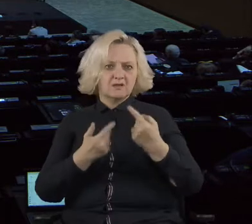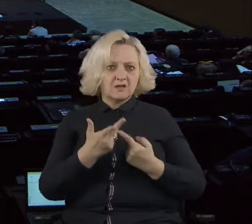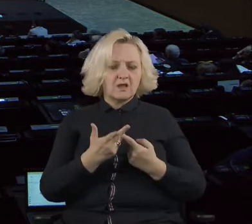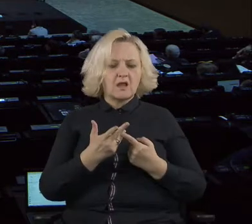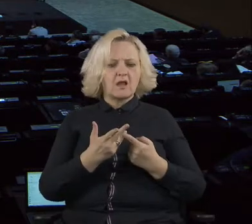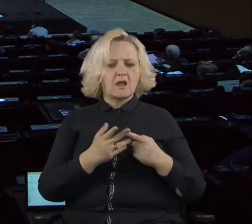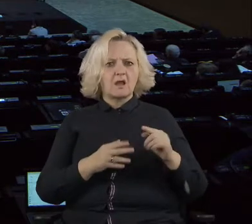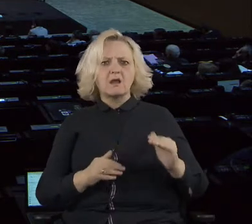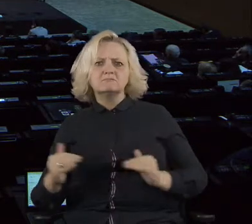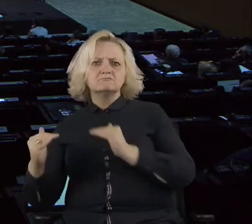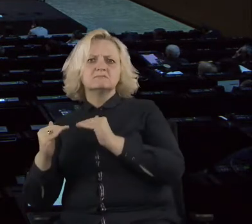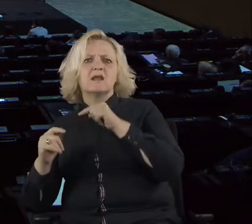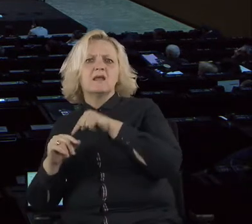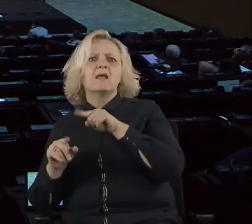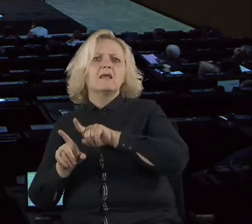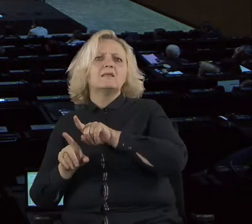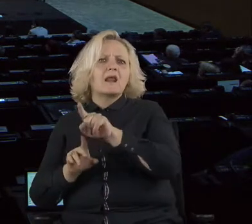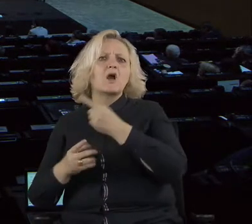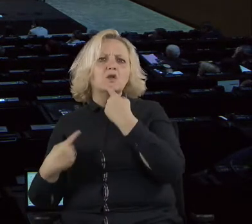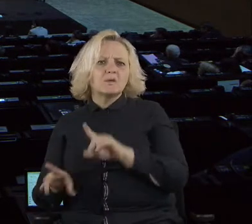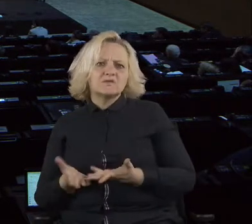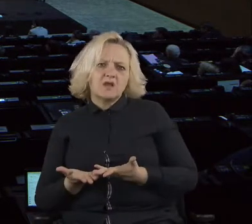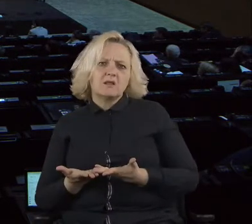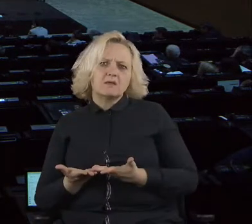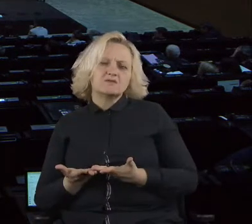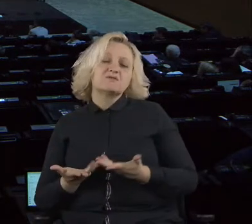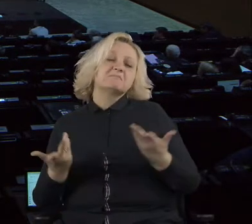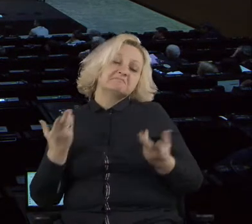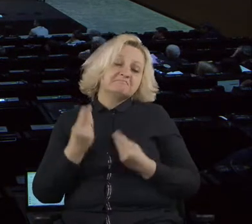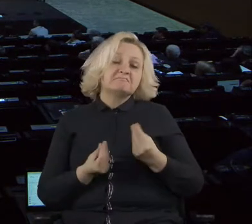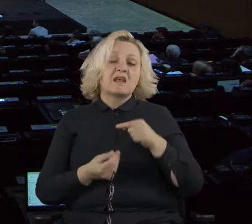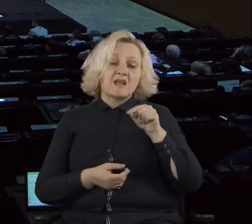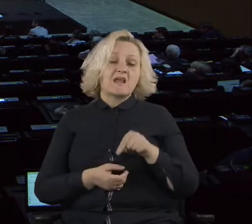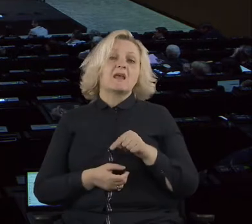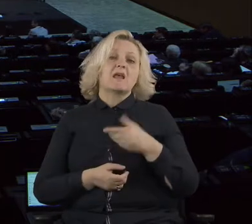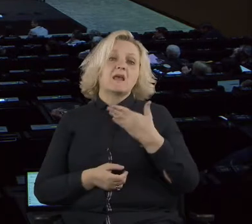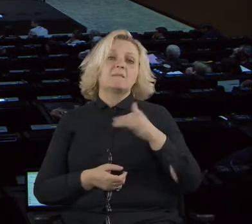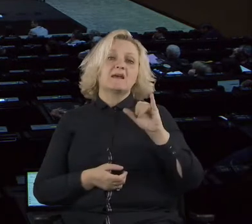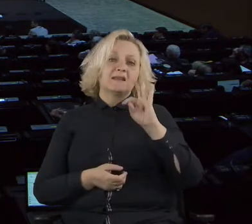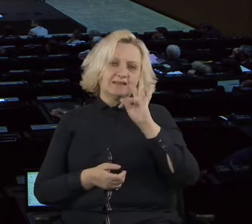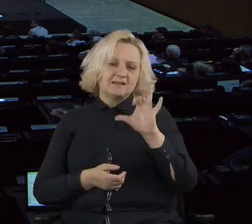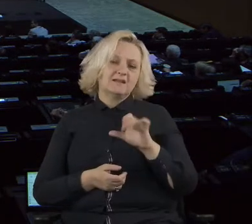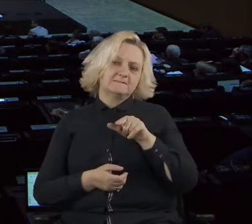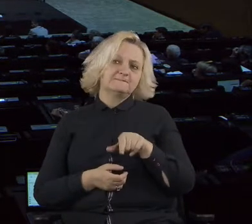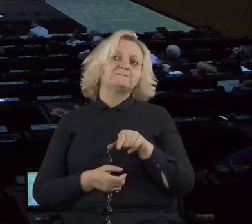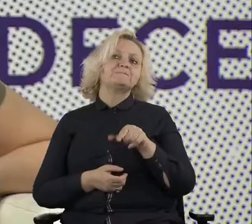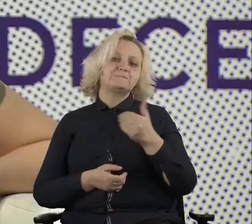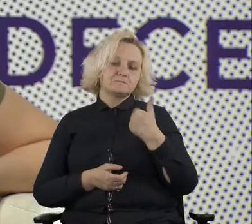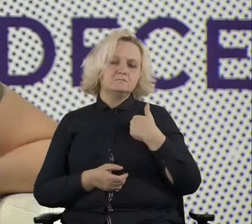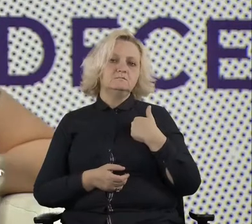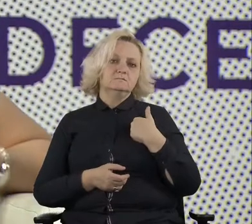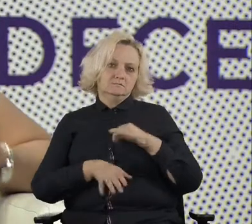by MIT, which is monetary citizenship. Um, so, it means, um, engagement of the citizens,